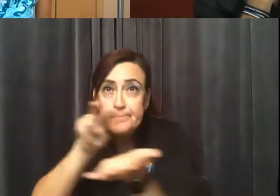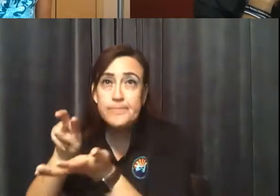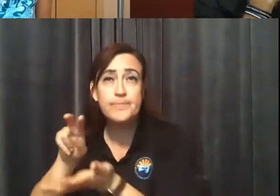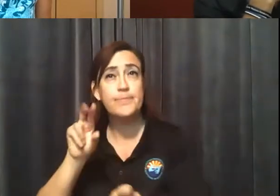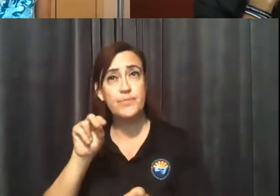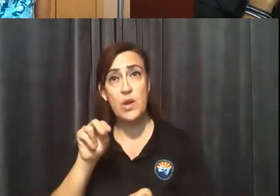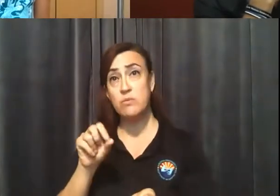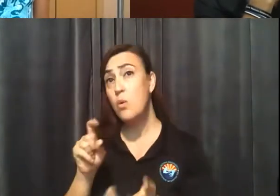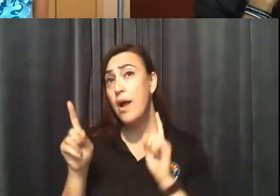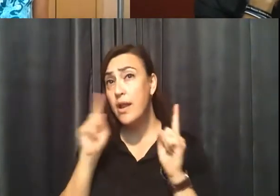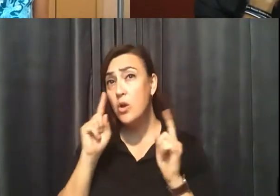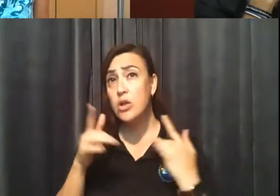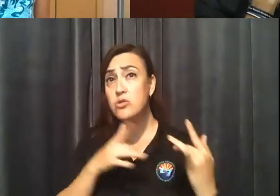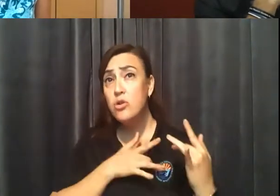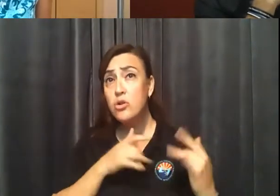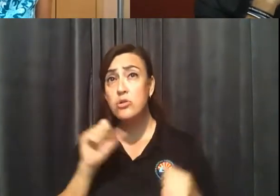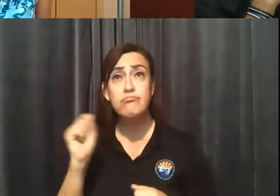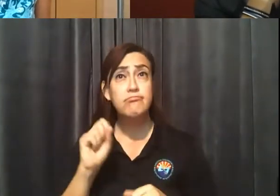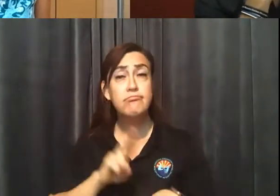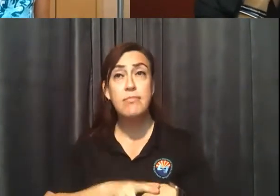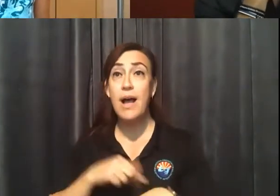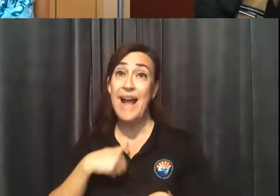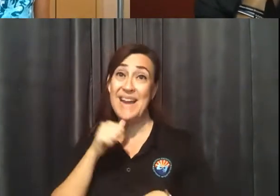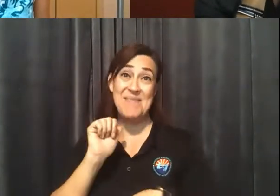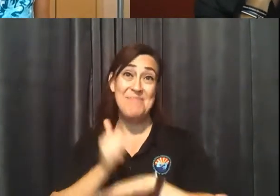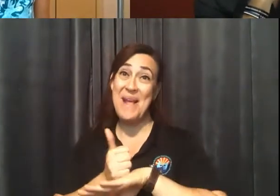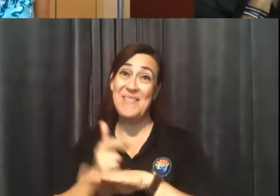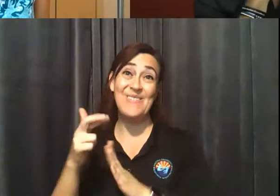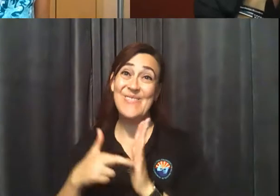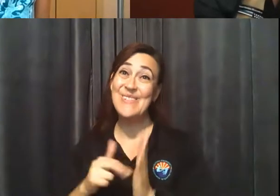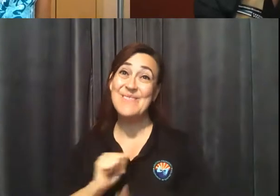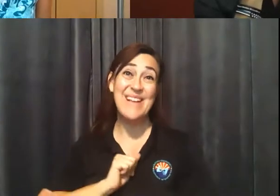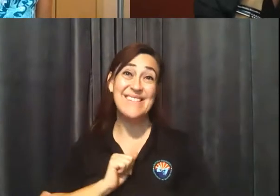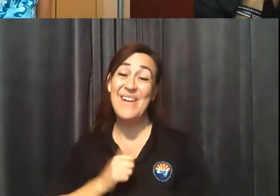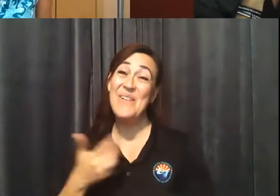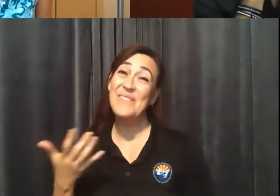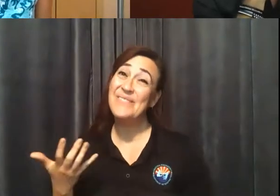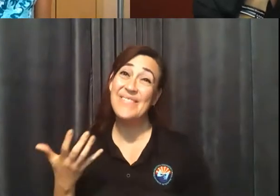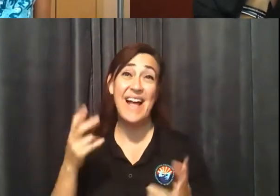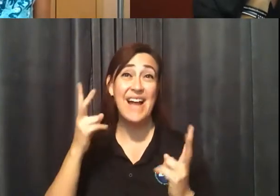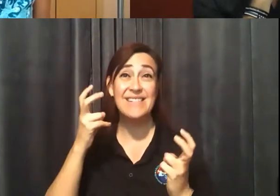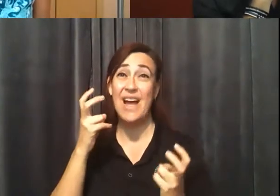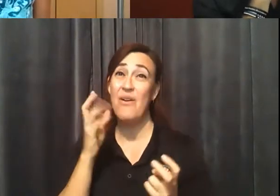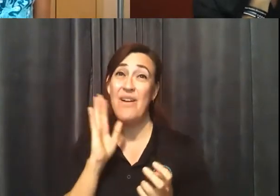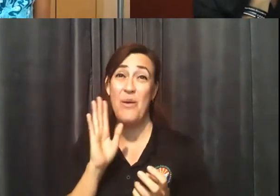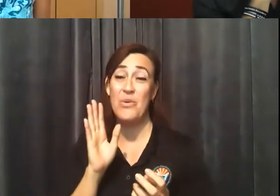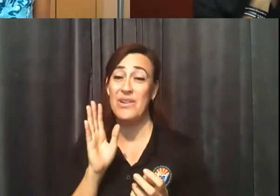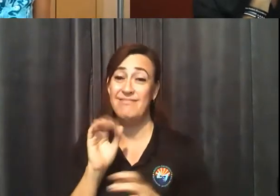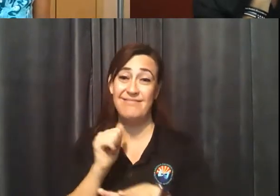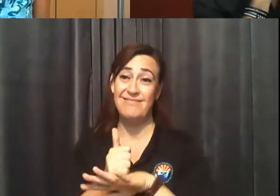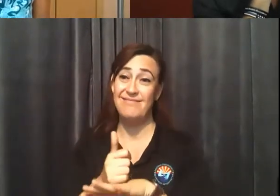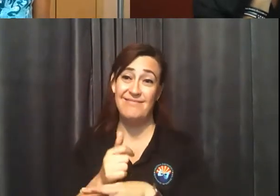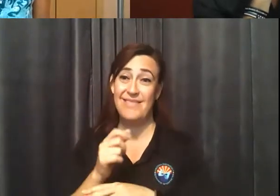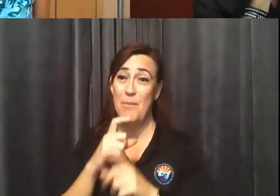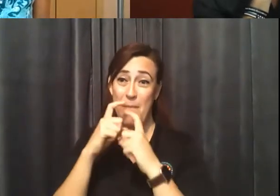concerns. I didn't make these rules myself and probably would have not necessarily made us a rule for mask